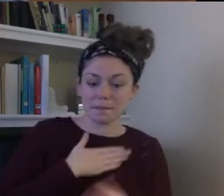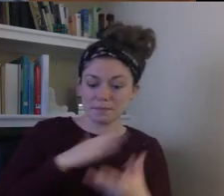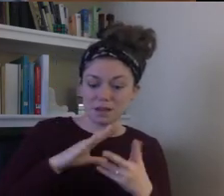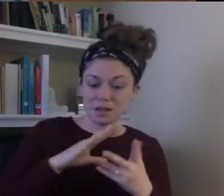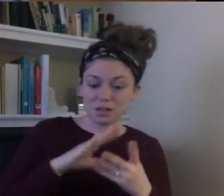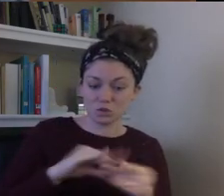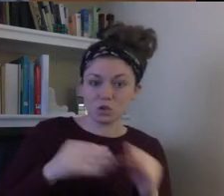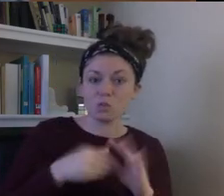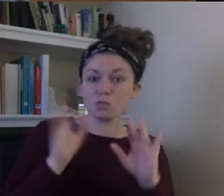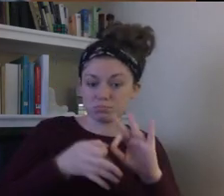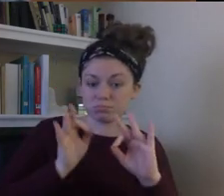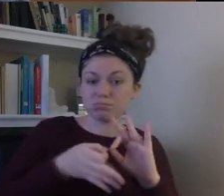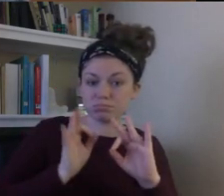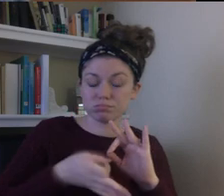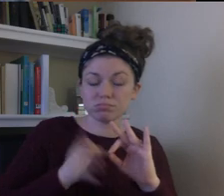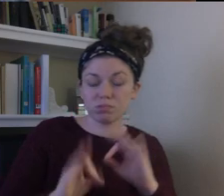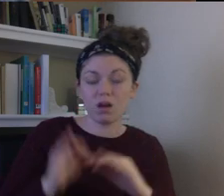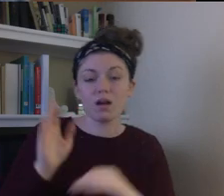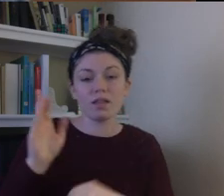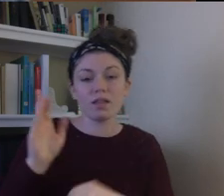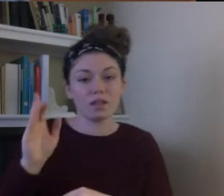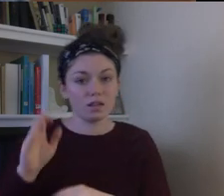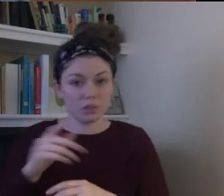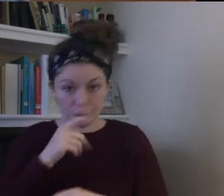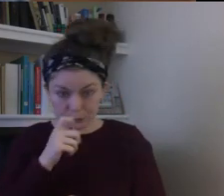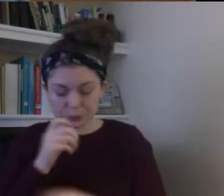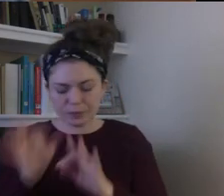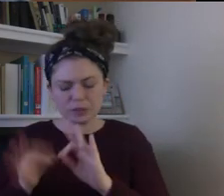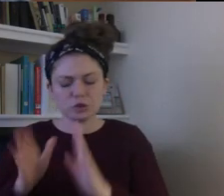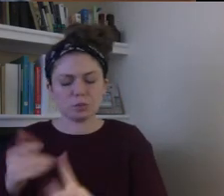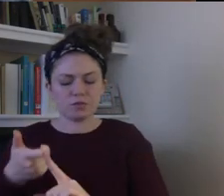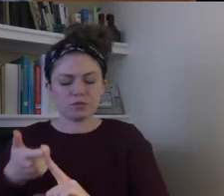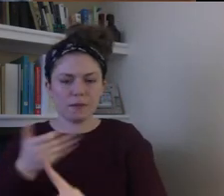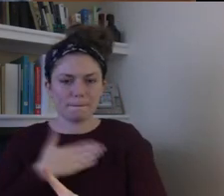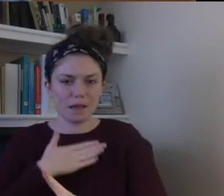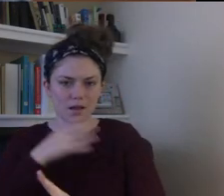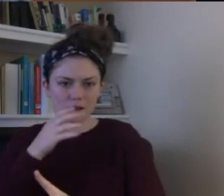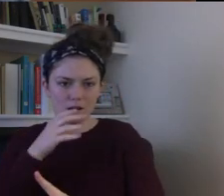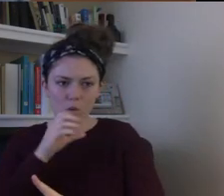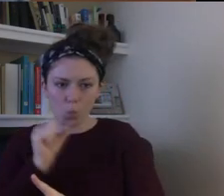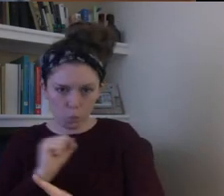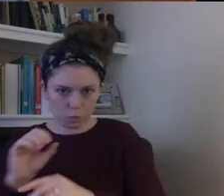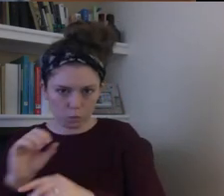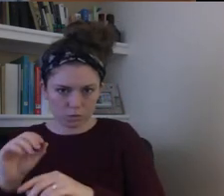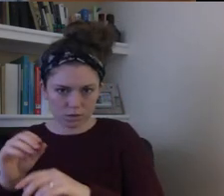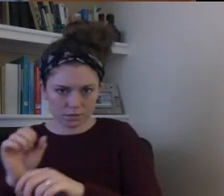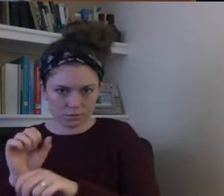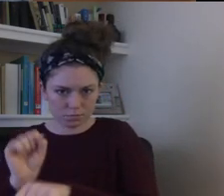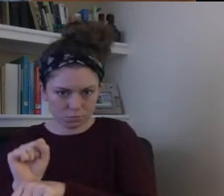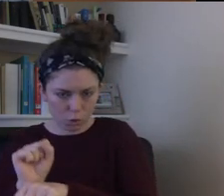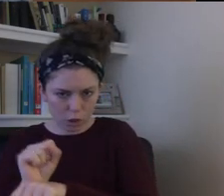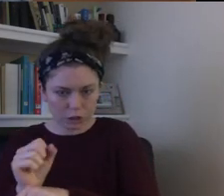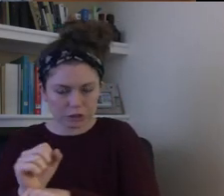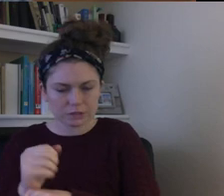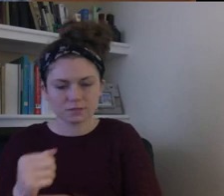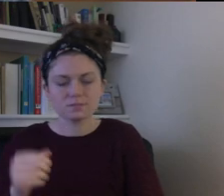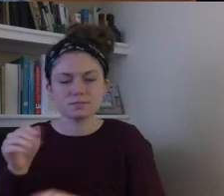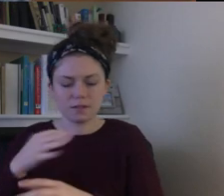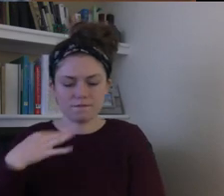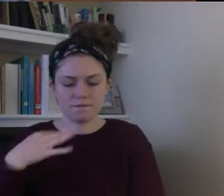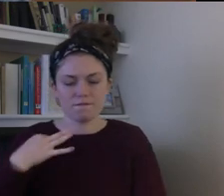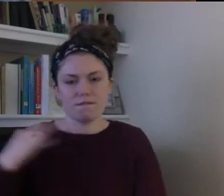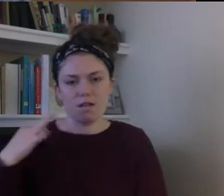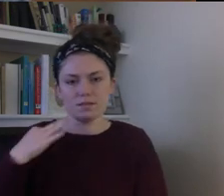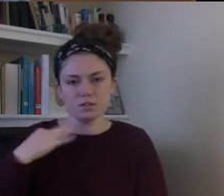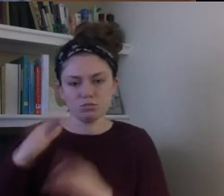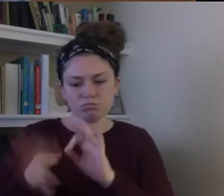done by an interpreter where I used to work. And I used to be a teacher of the deaf and hard of hearing and she volunteered